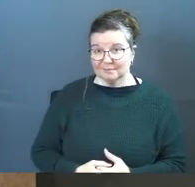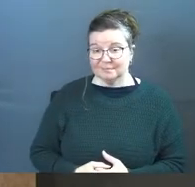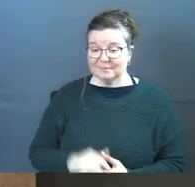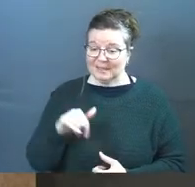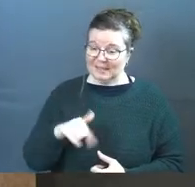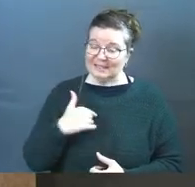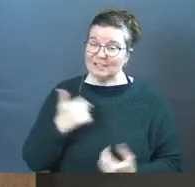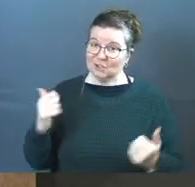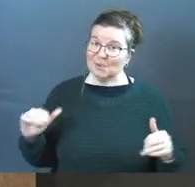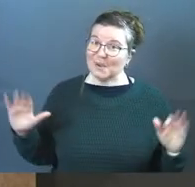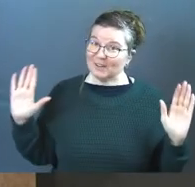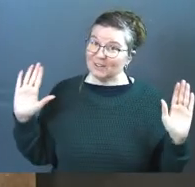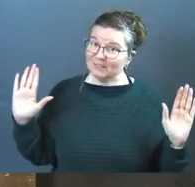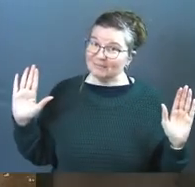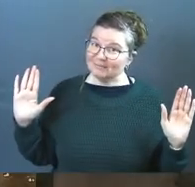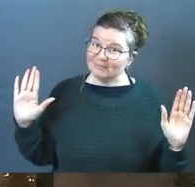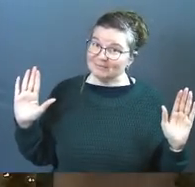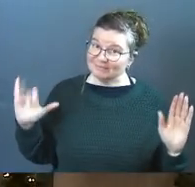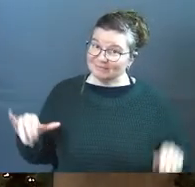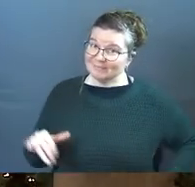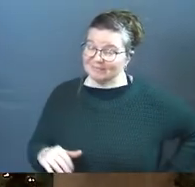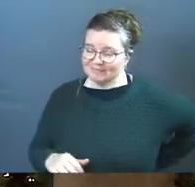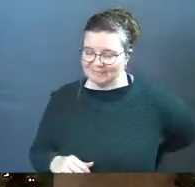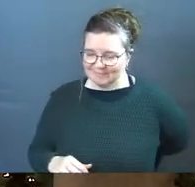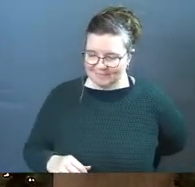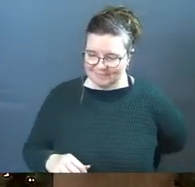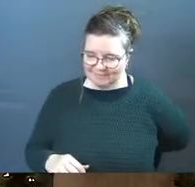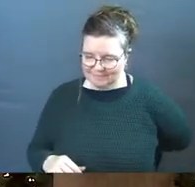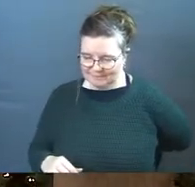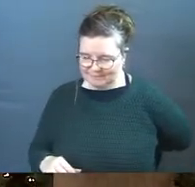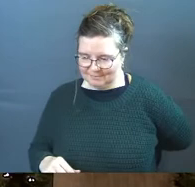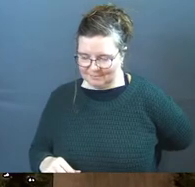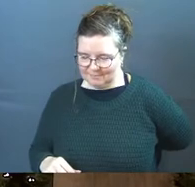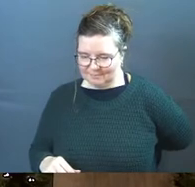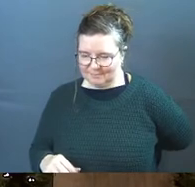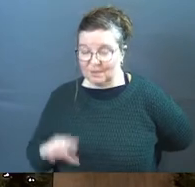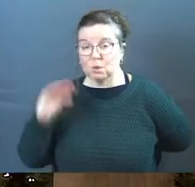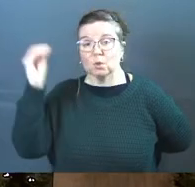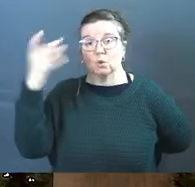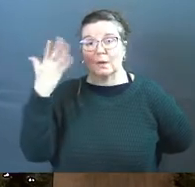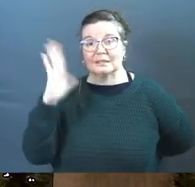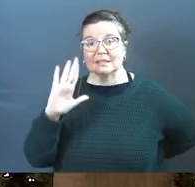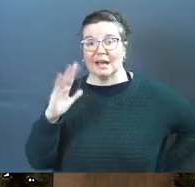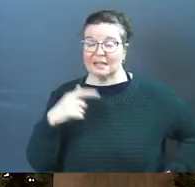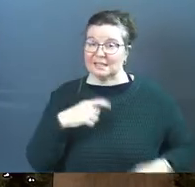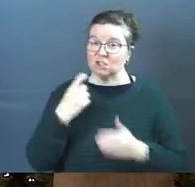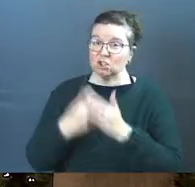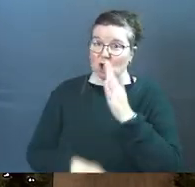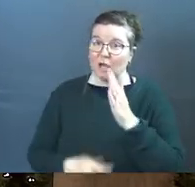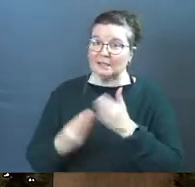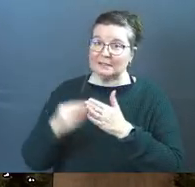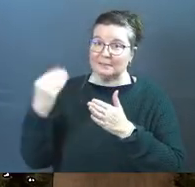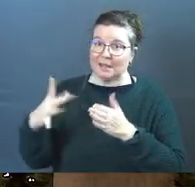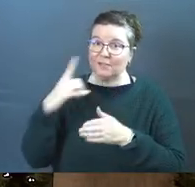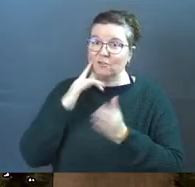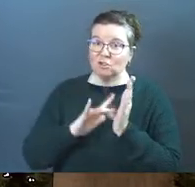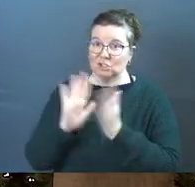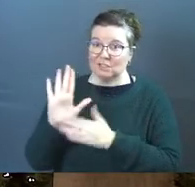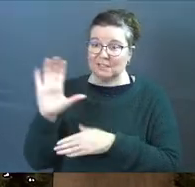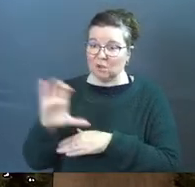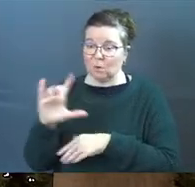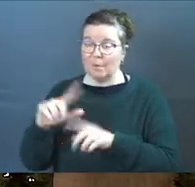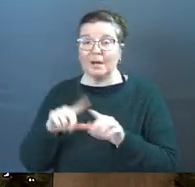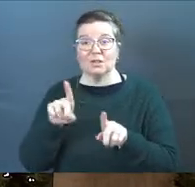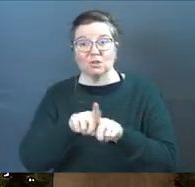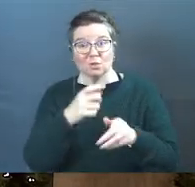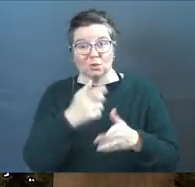because this is surrender so yes the grace of God is costly for Jesus on the cross but it